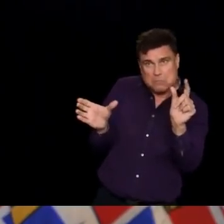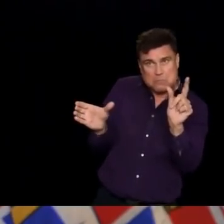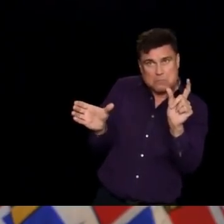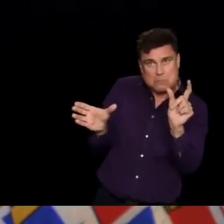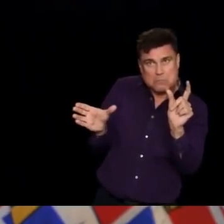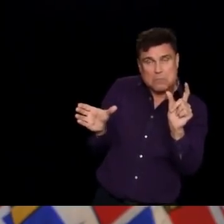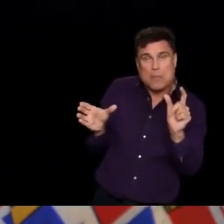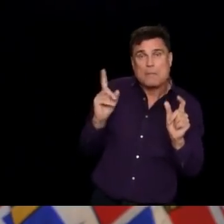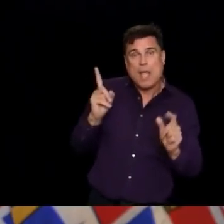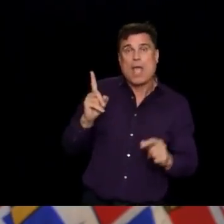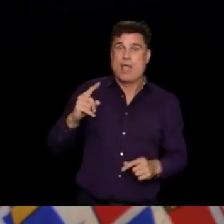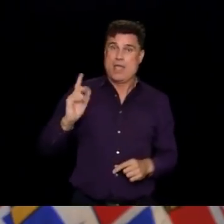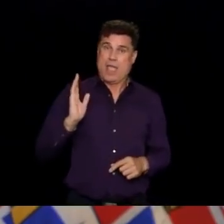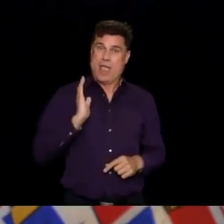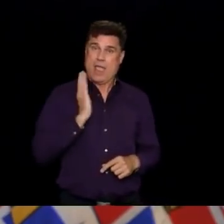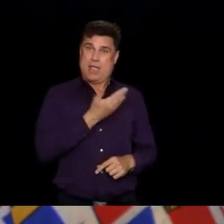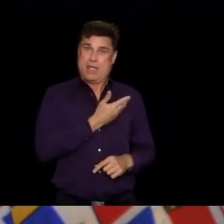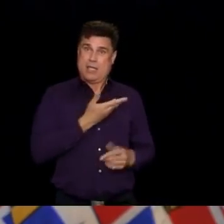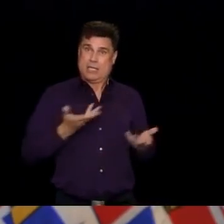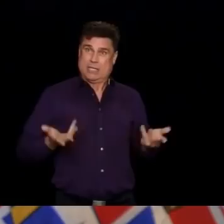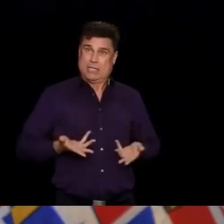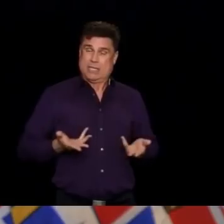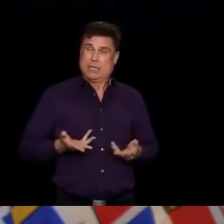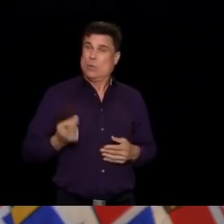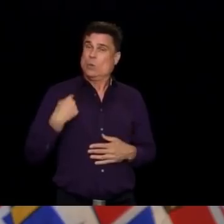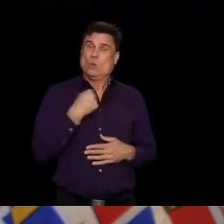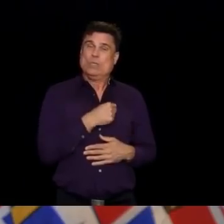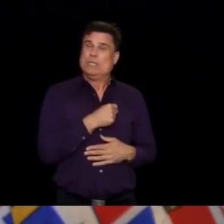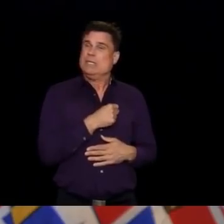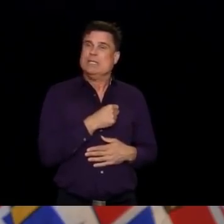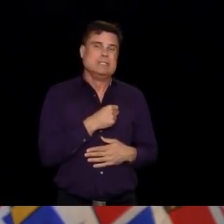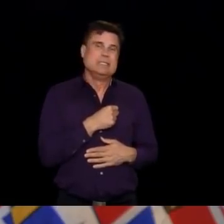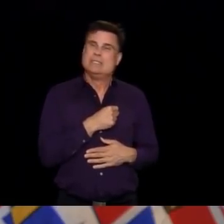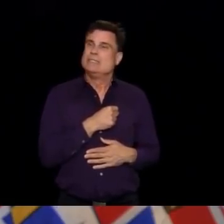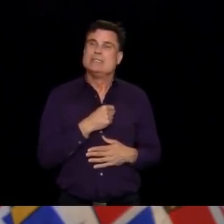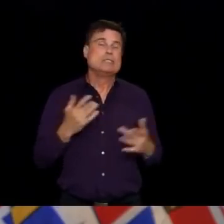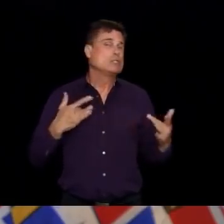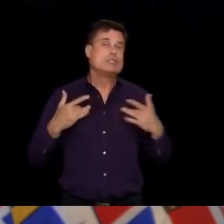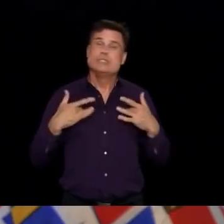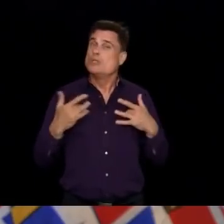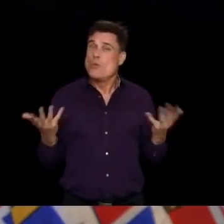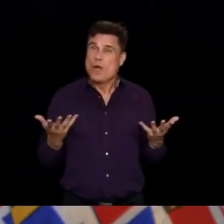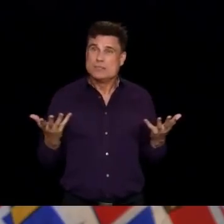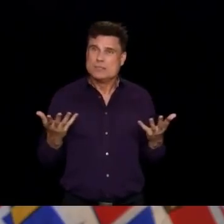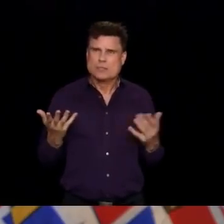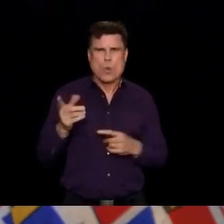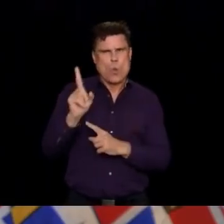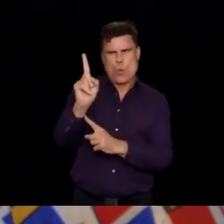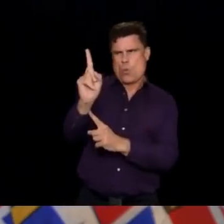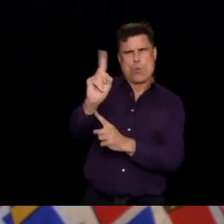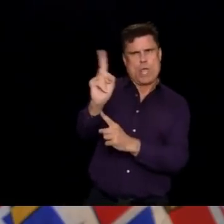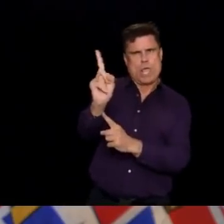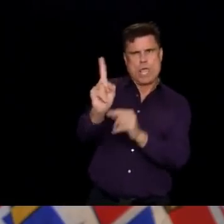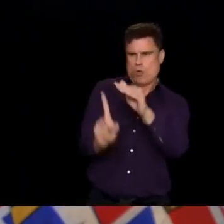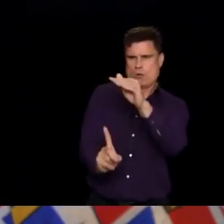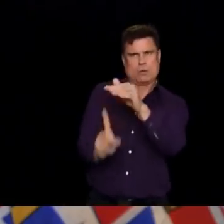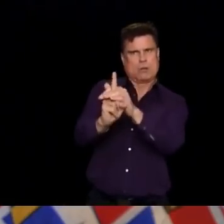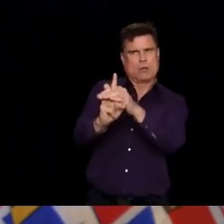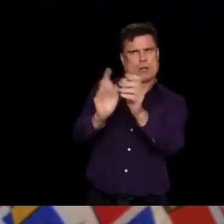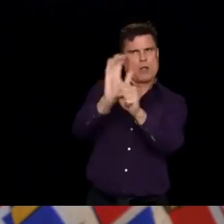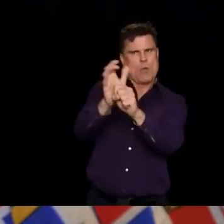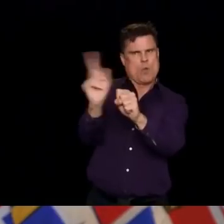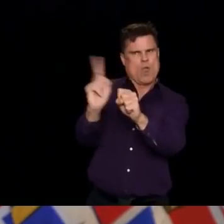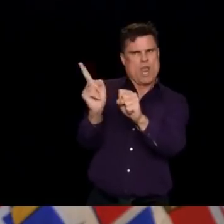we are following every day is unlinked cases that unlinked cases and our ability in public health to follow up every single case.